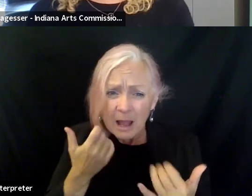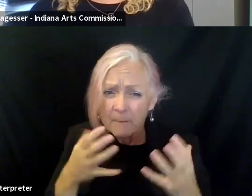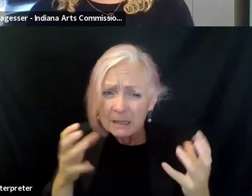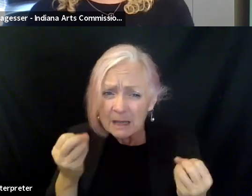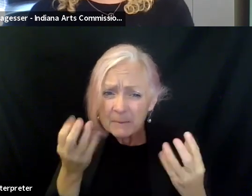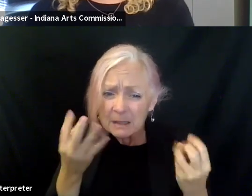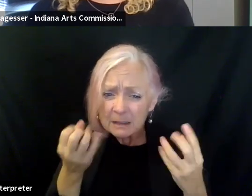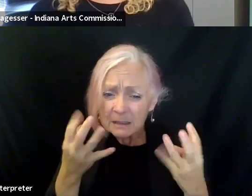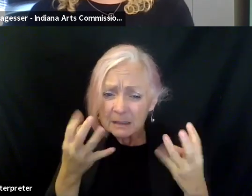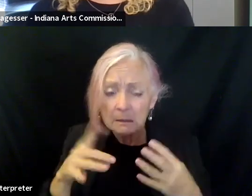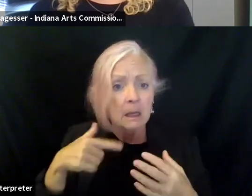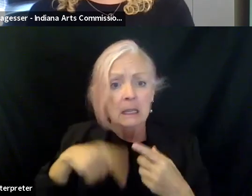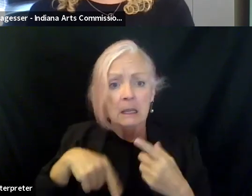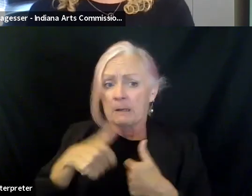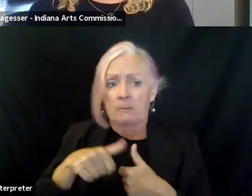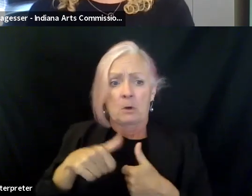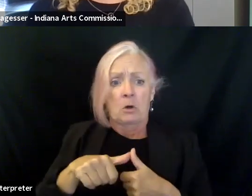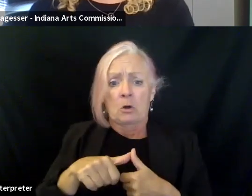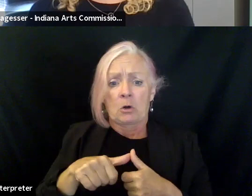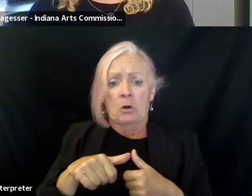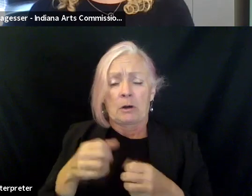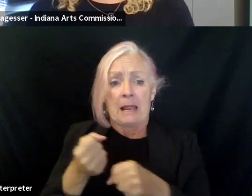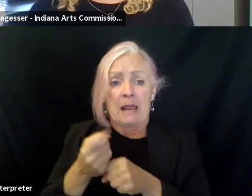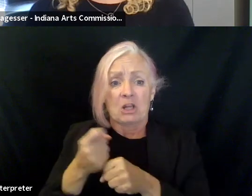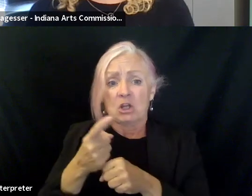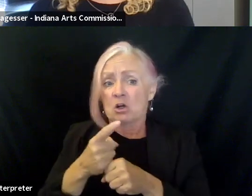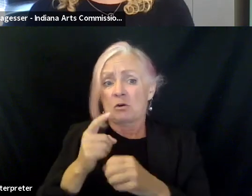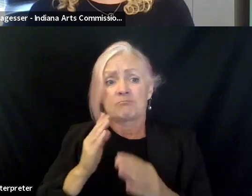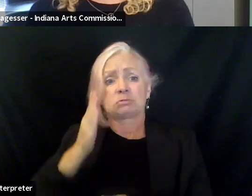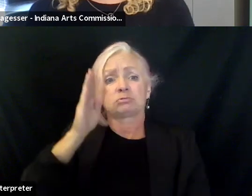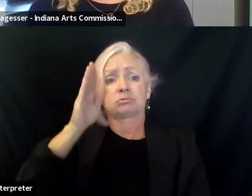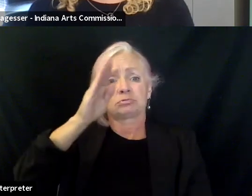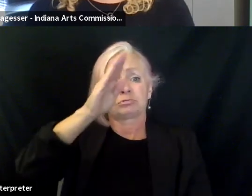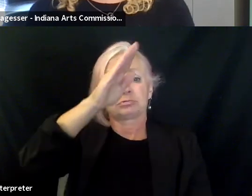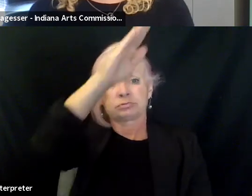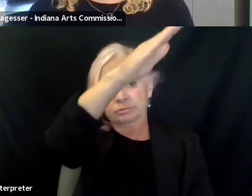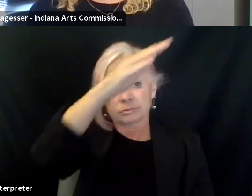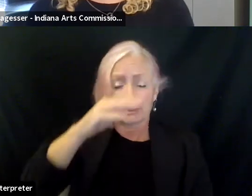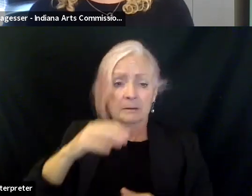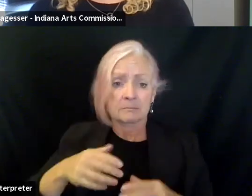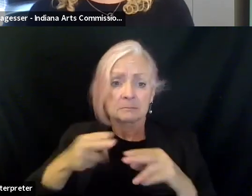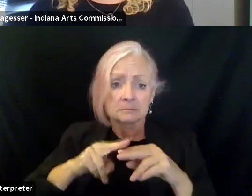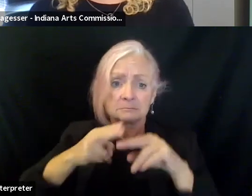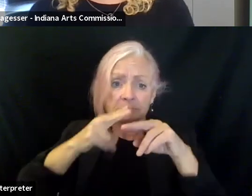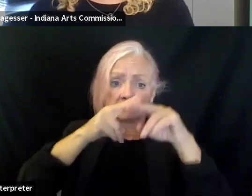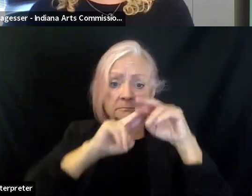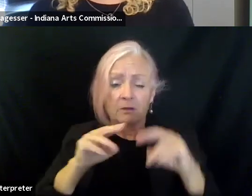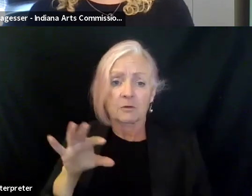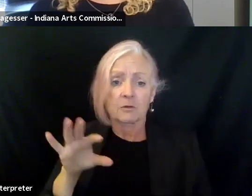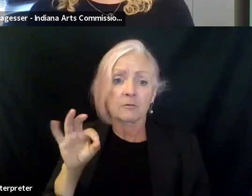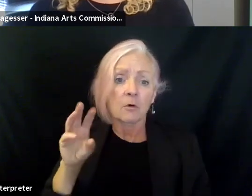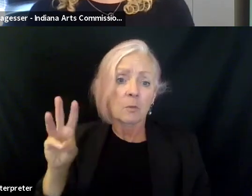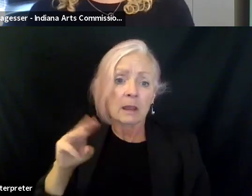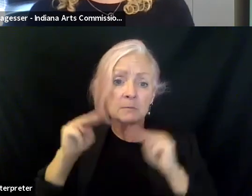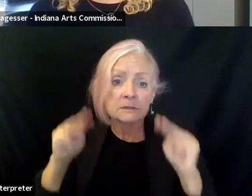I can't remember. It's every year it breaks record for the count for the Fort Wayne Museum of Art. And thanks